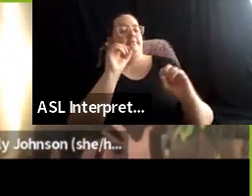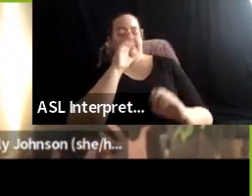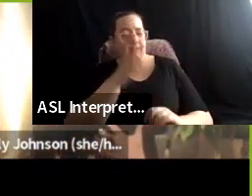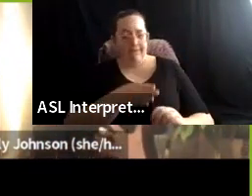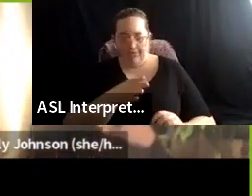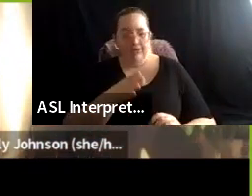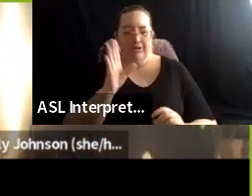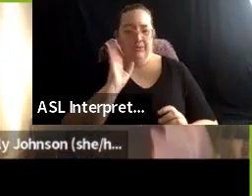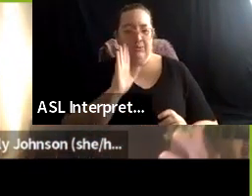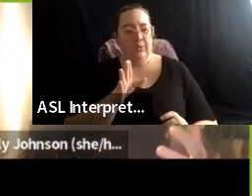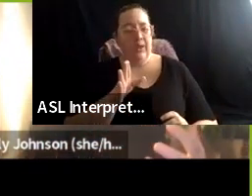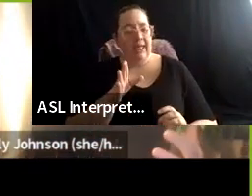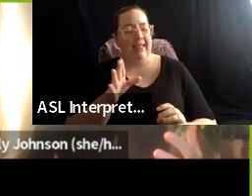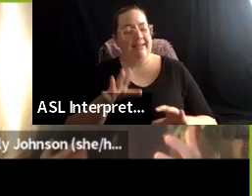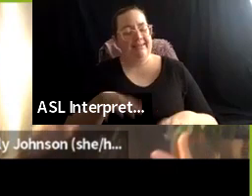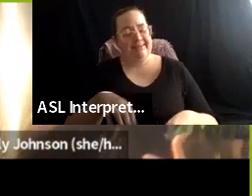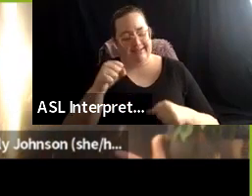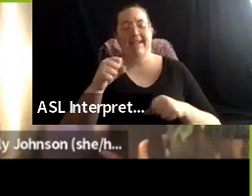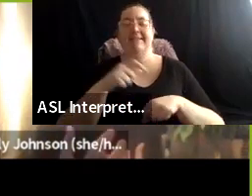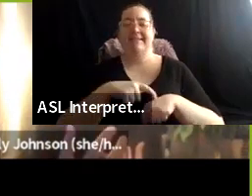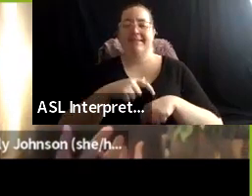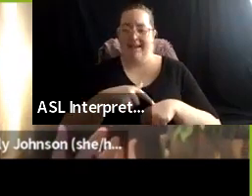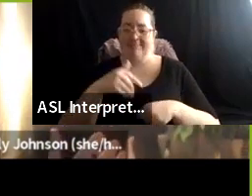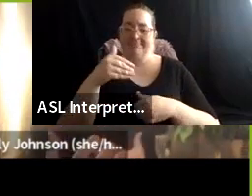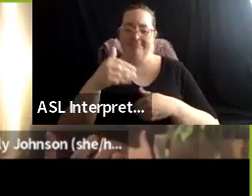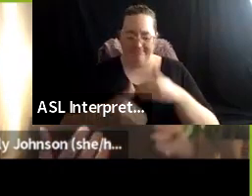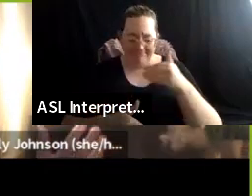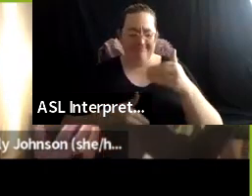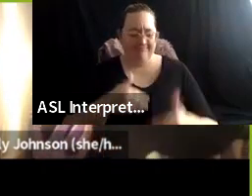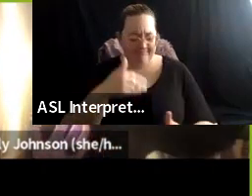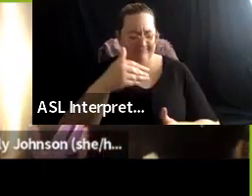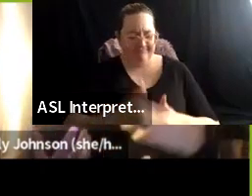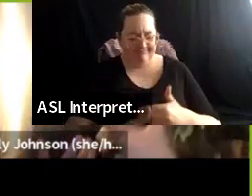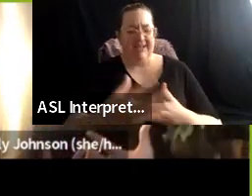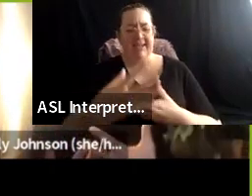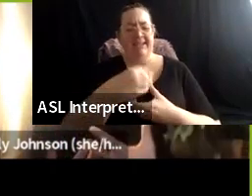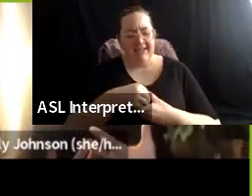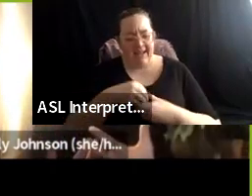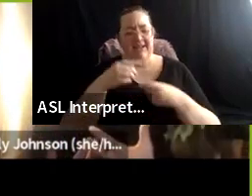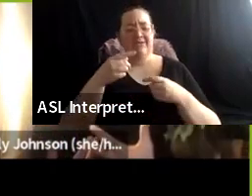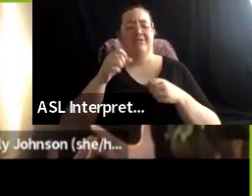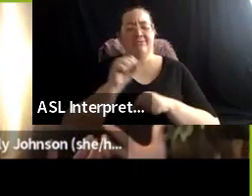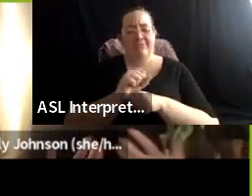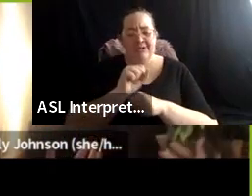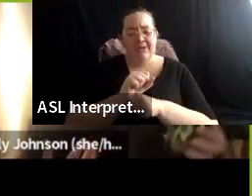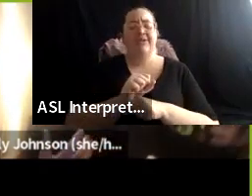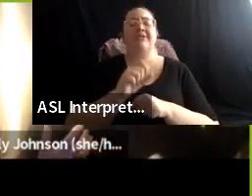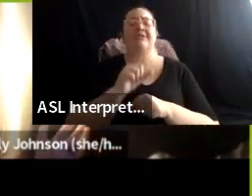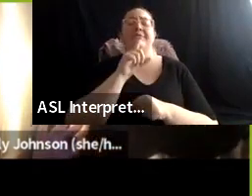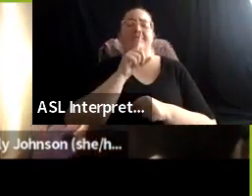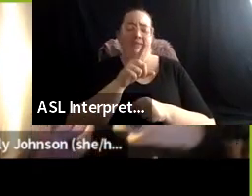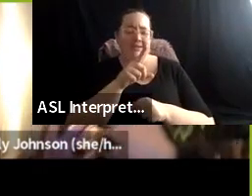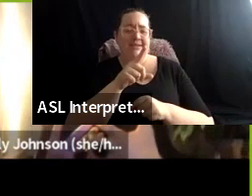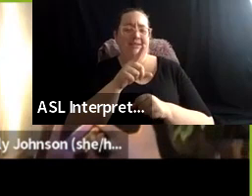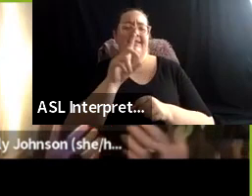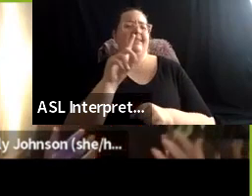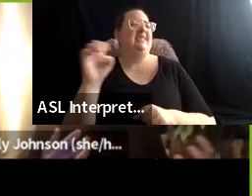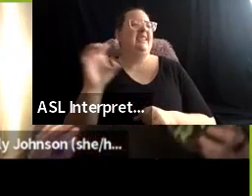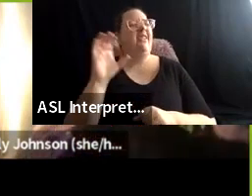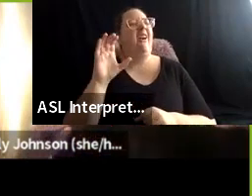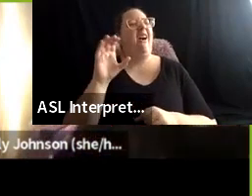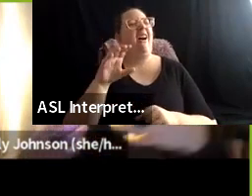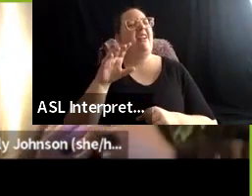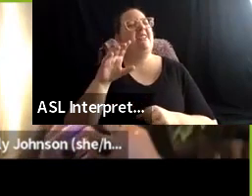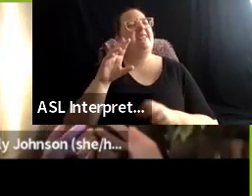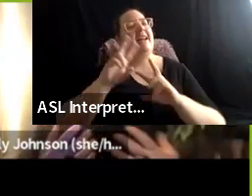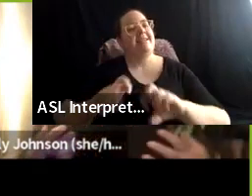it's like a promise to continue this work, and to be engaged in this work, and that's why now we also have the decol assessments, so that we can, we